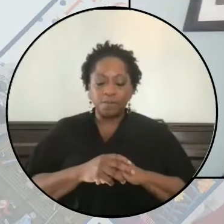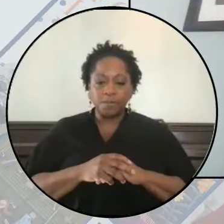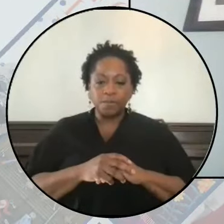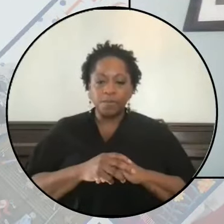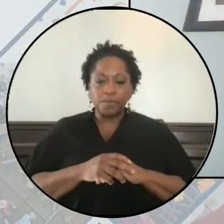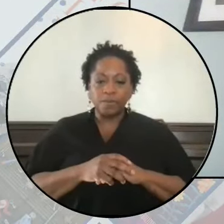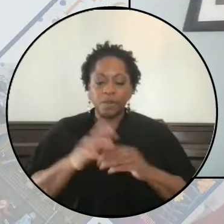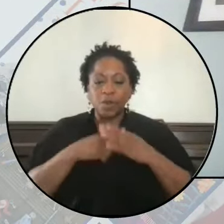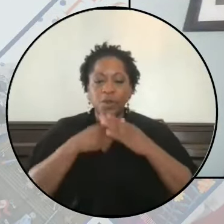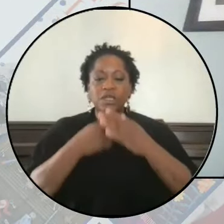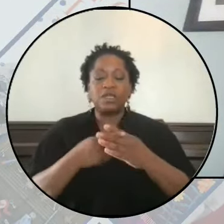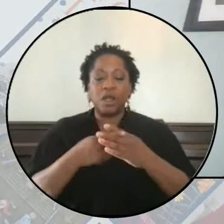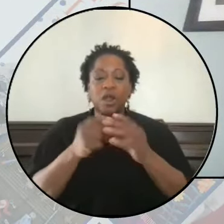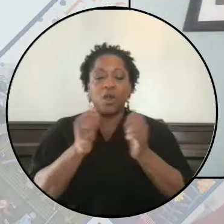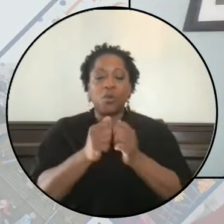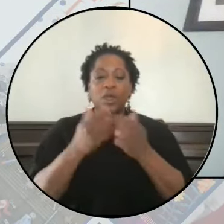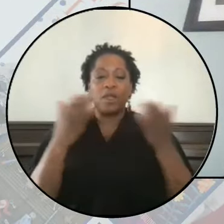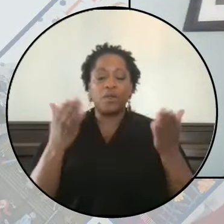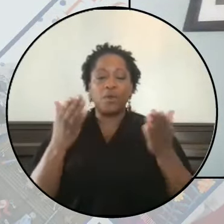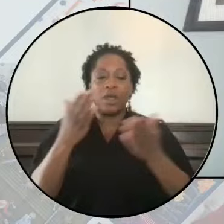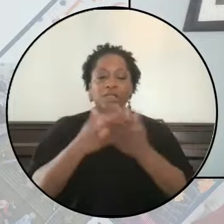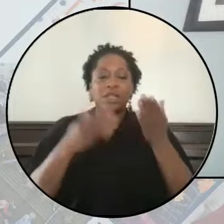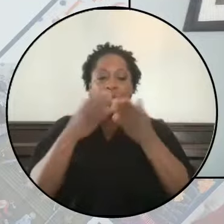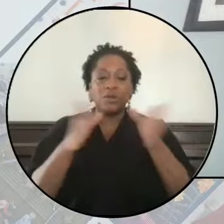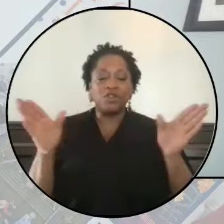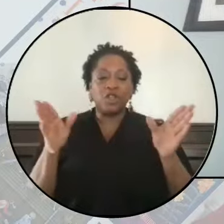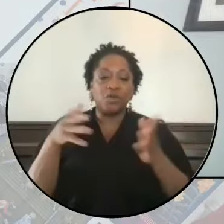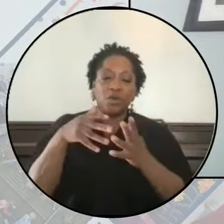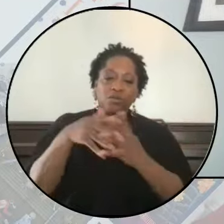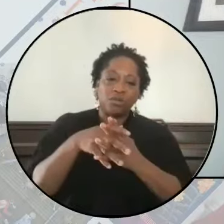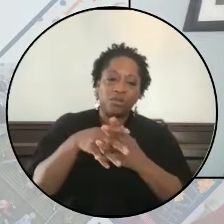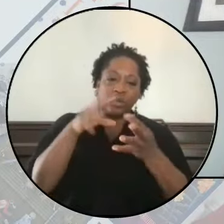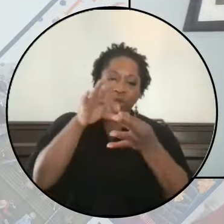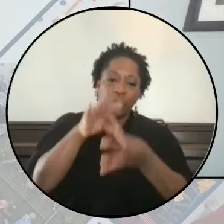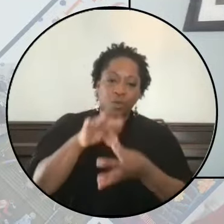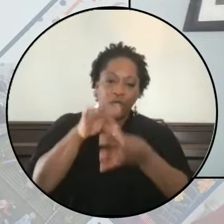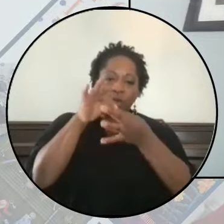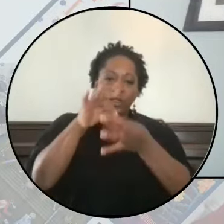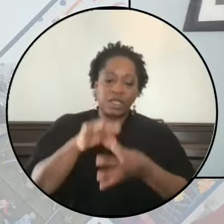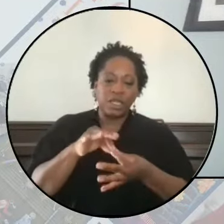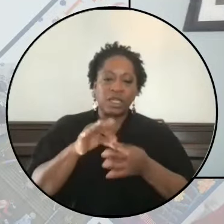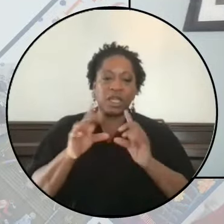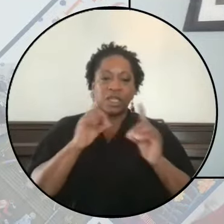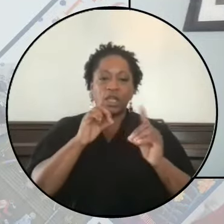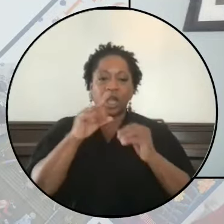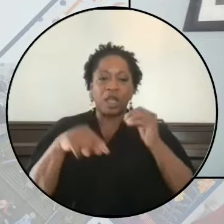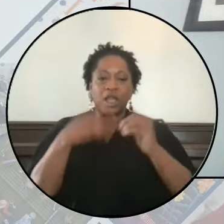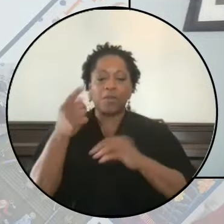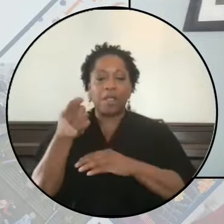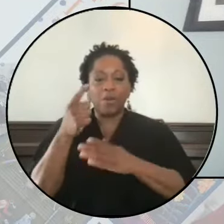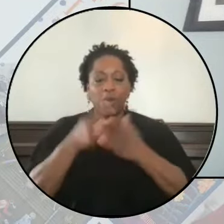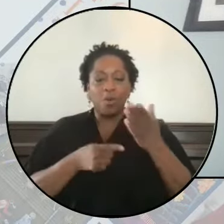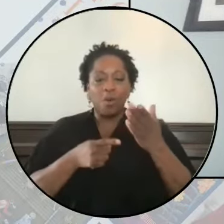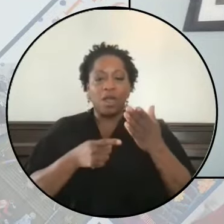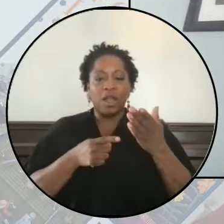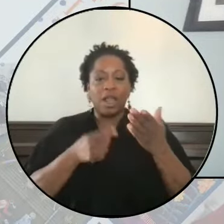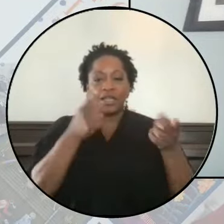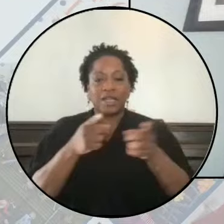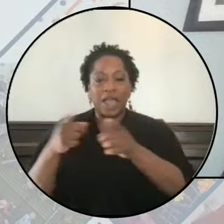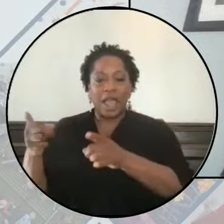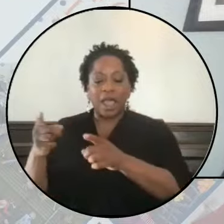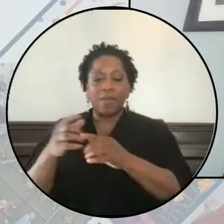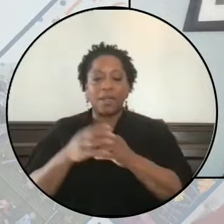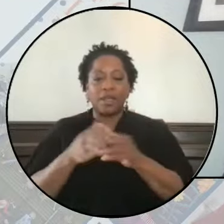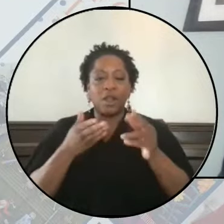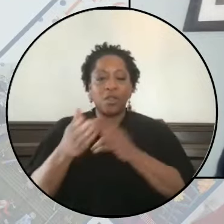I want to start off with some general grounding and also talk a little bit about what has transpired